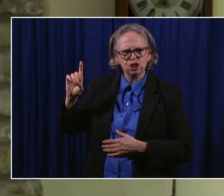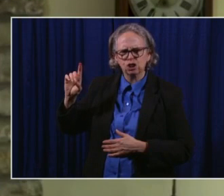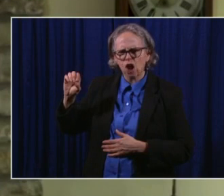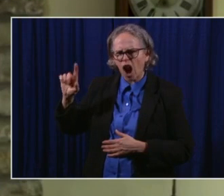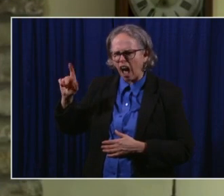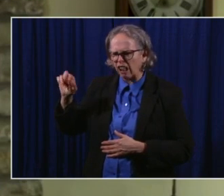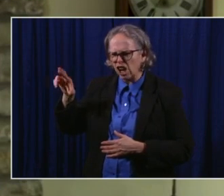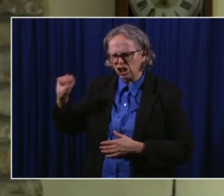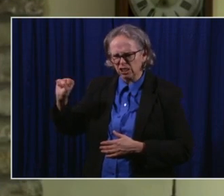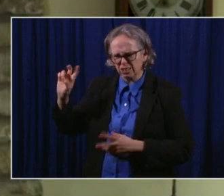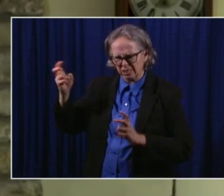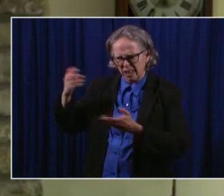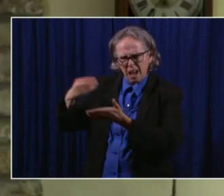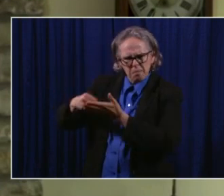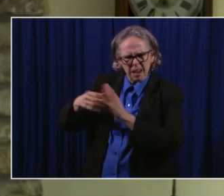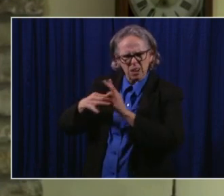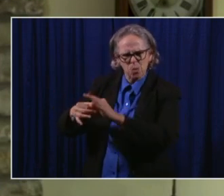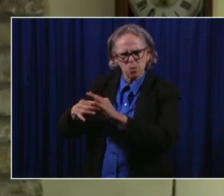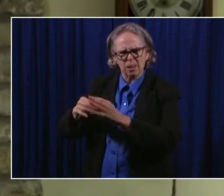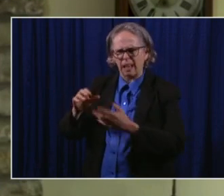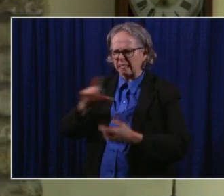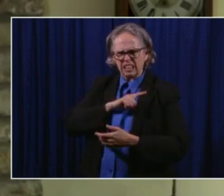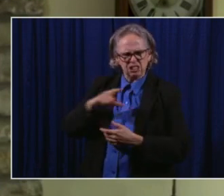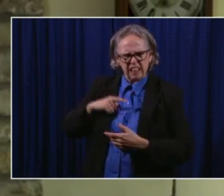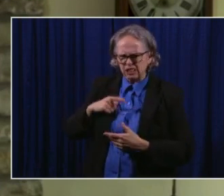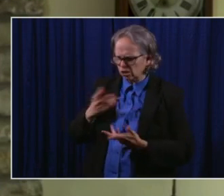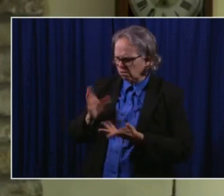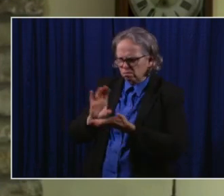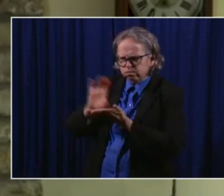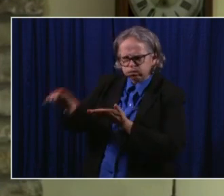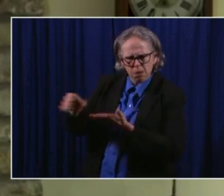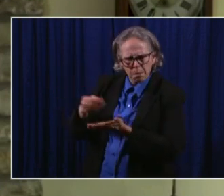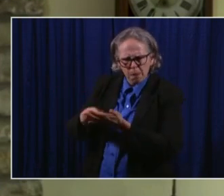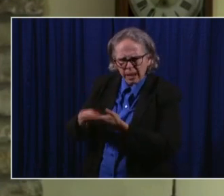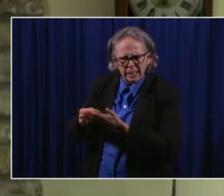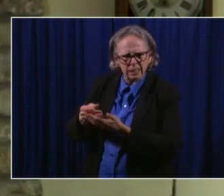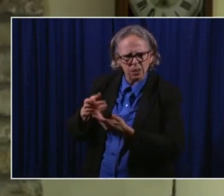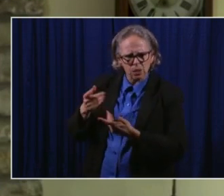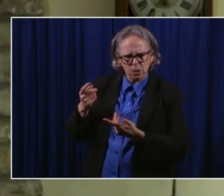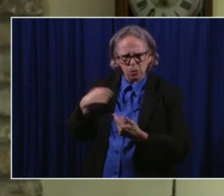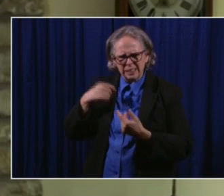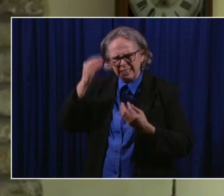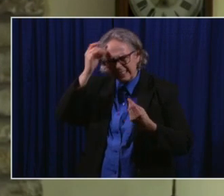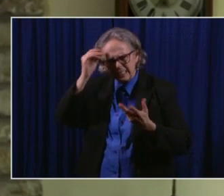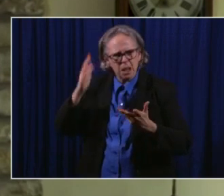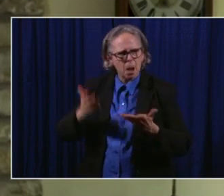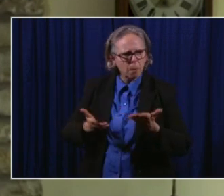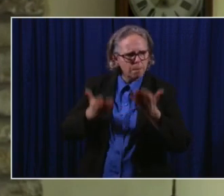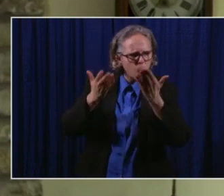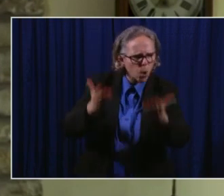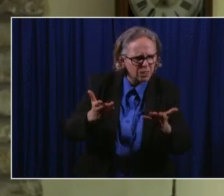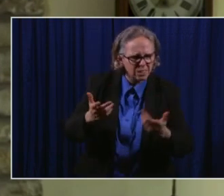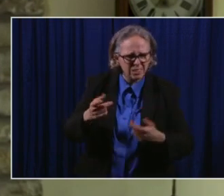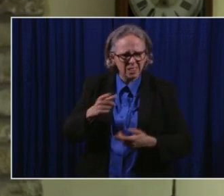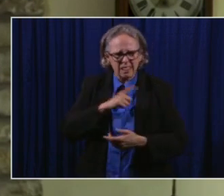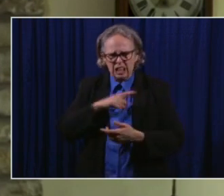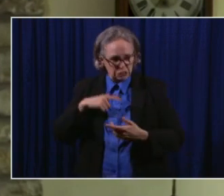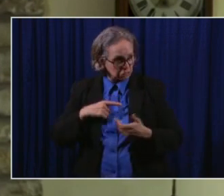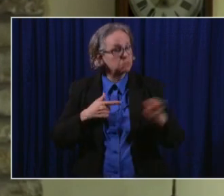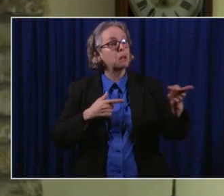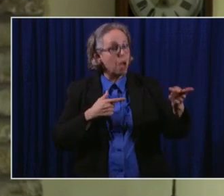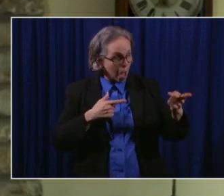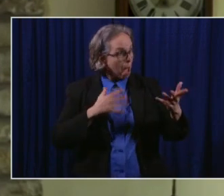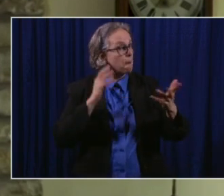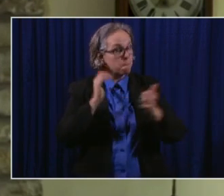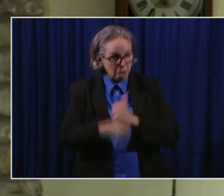and, you know, we came up with this proposal sent to the legislature. They embraced it, was the wellness dollars. And